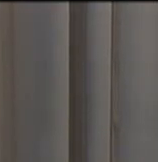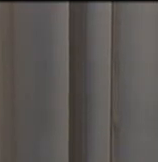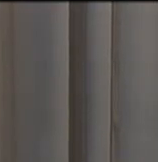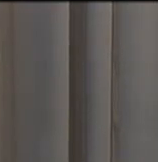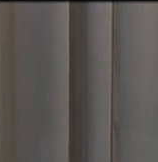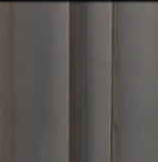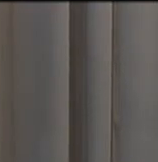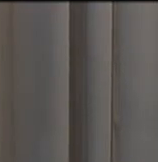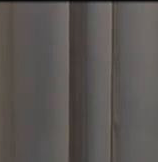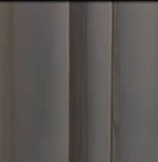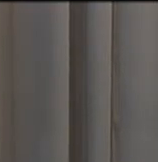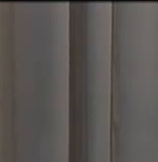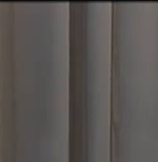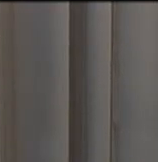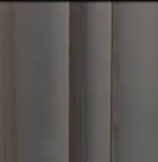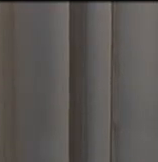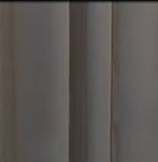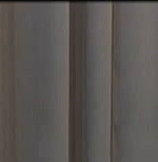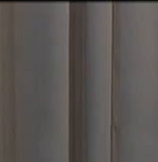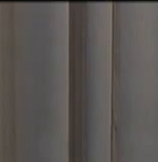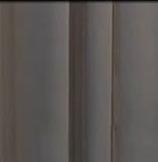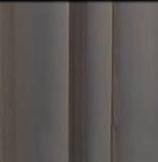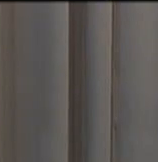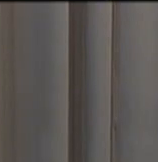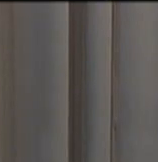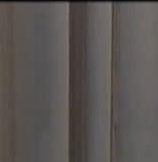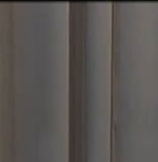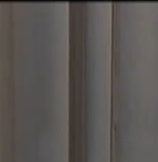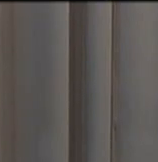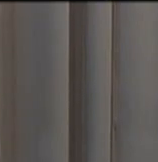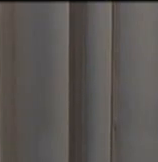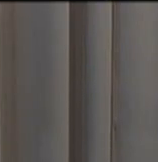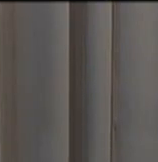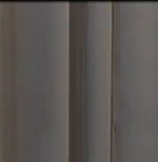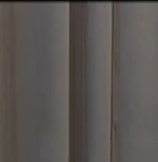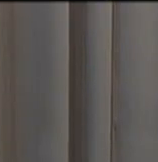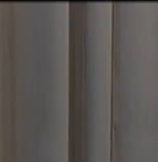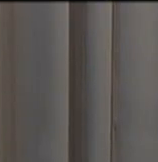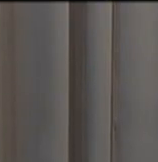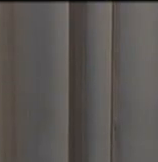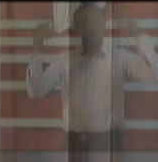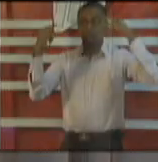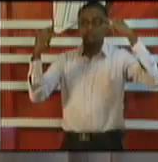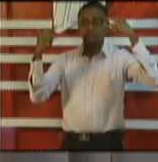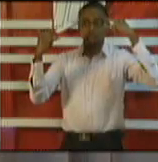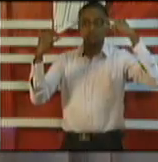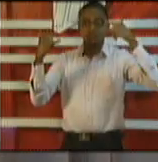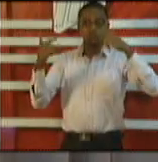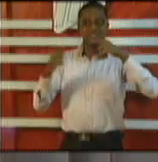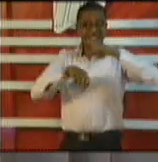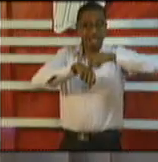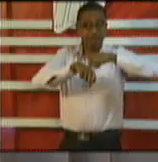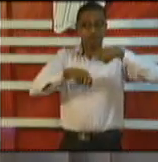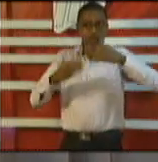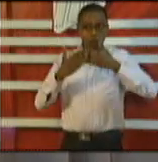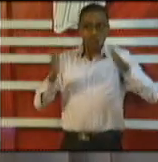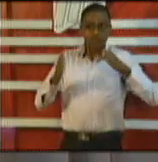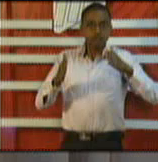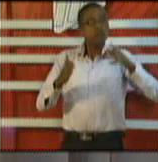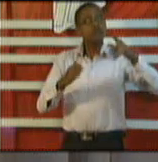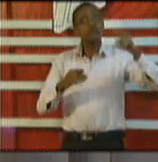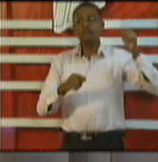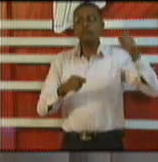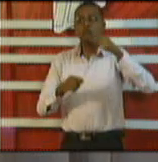or a majority of our travelers would be coming from the United States when you open up that international travel and that is one of the things that worries us